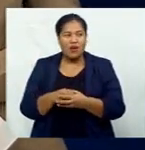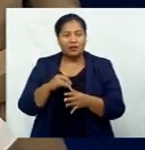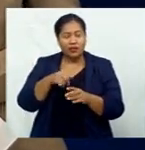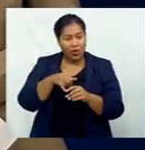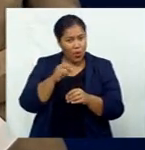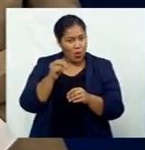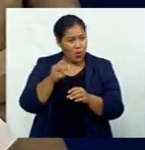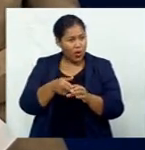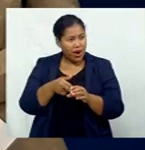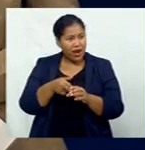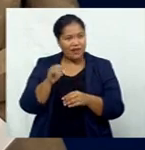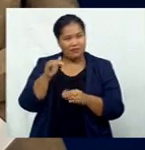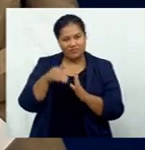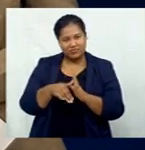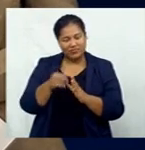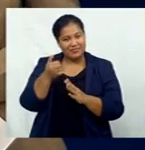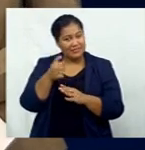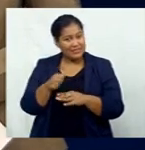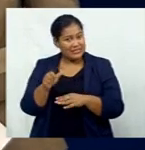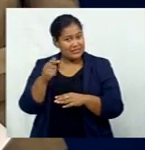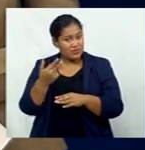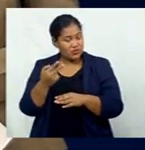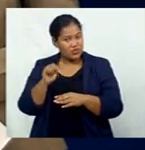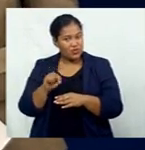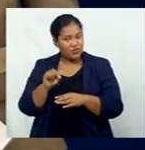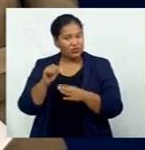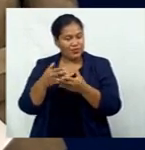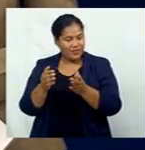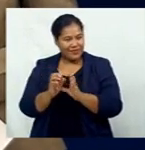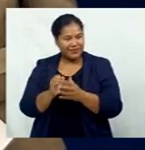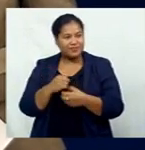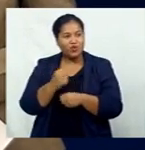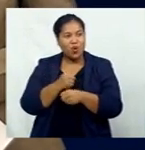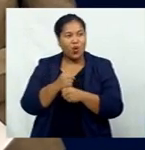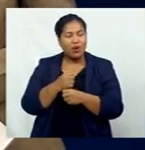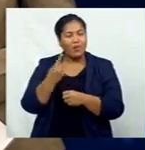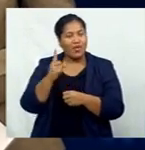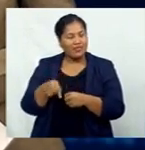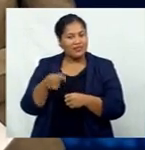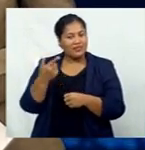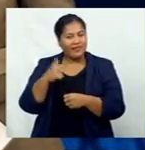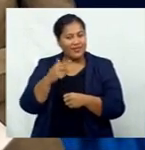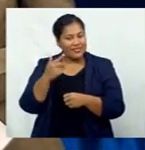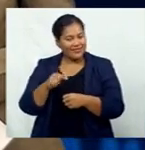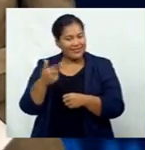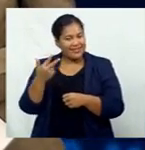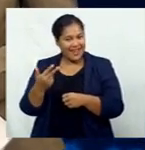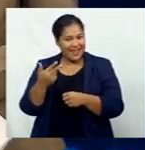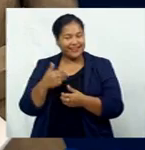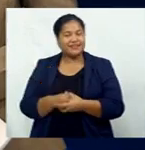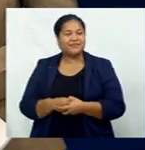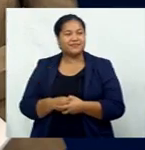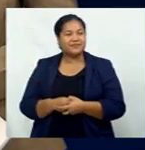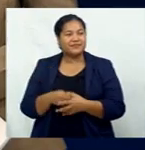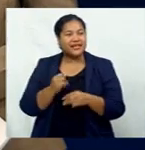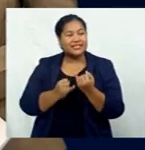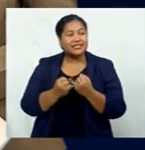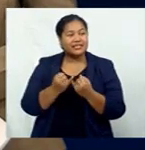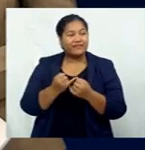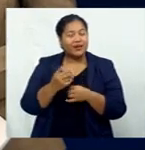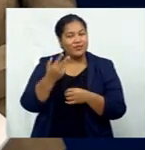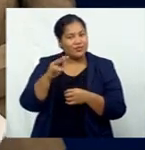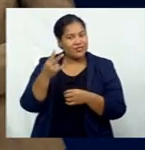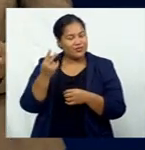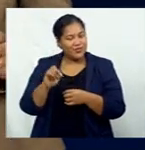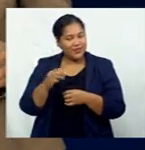dropped to close at $62 a barrel. Gold closed at $1,779 per ounce. And silver was down at